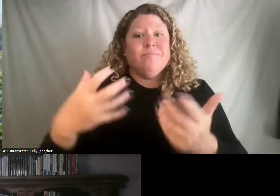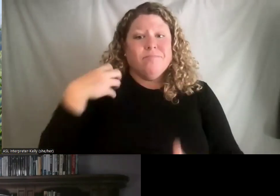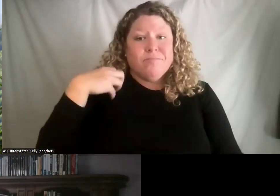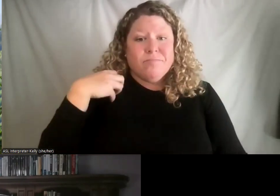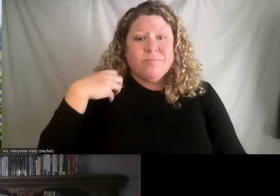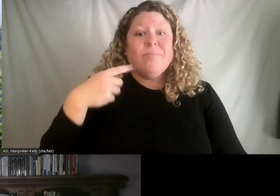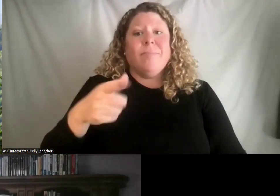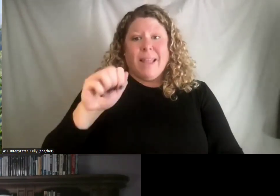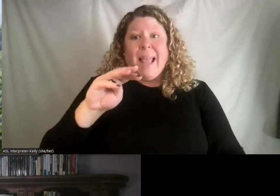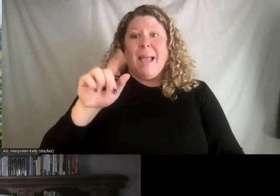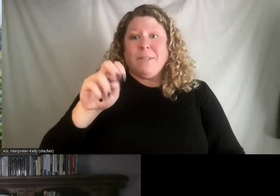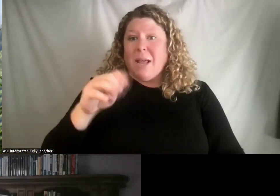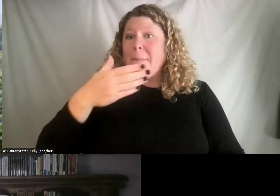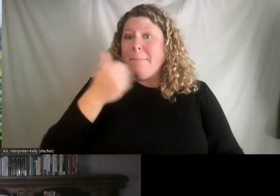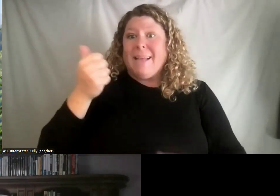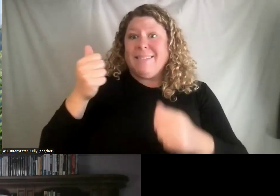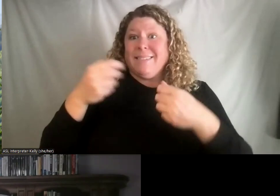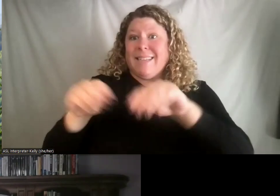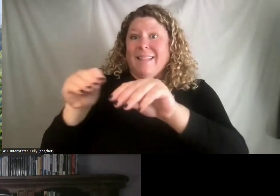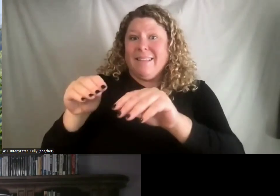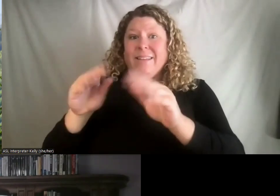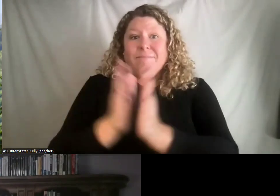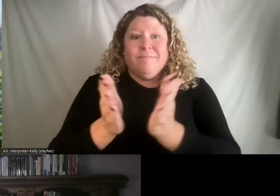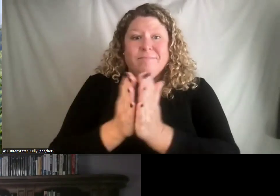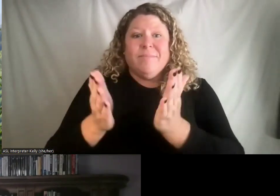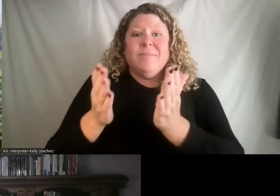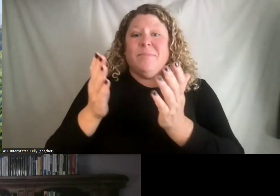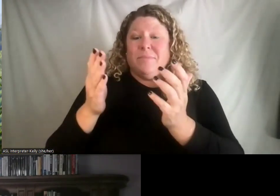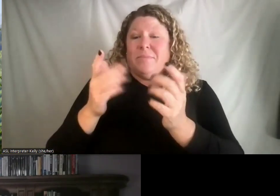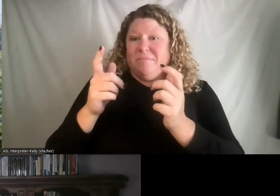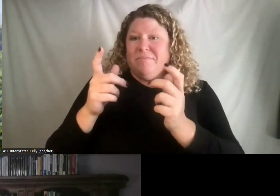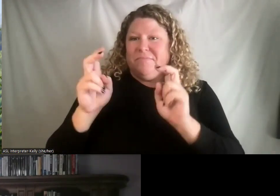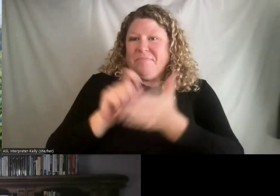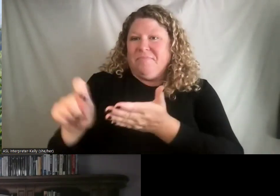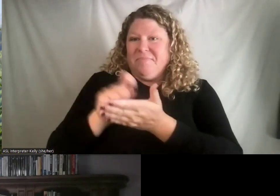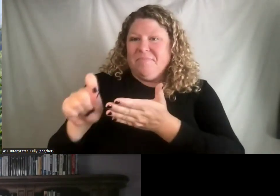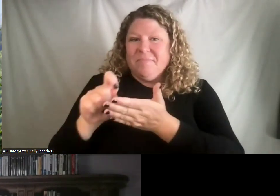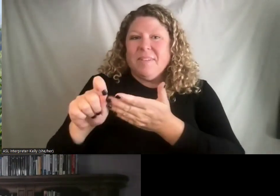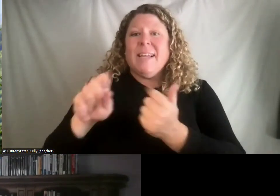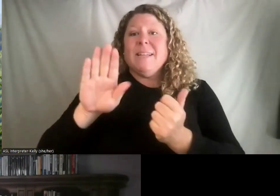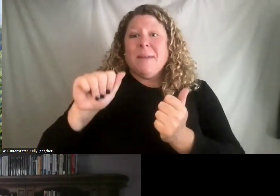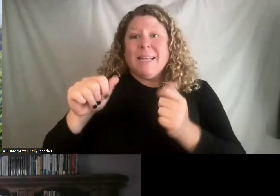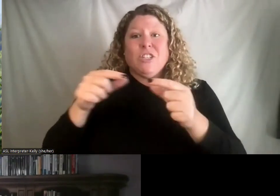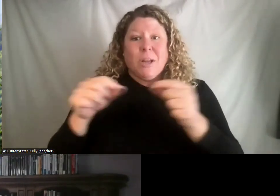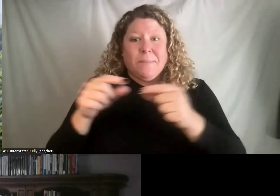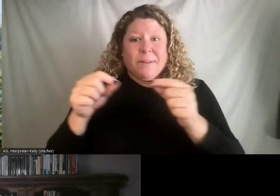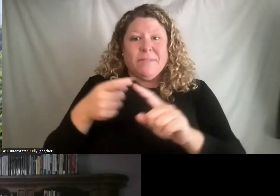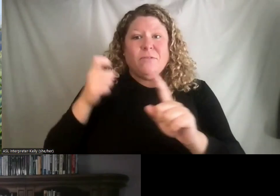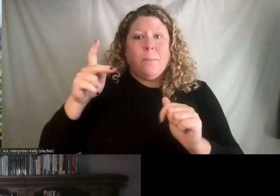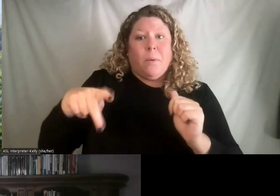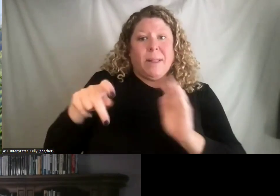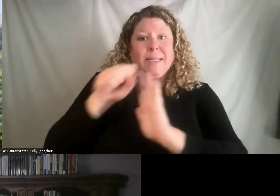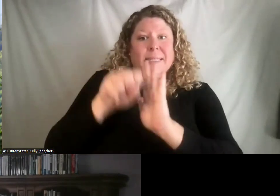author with his book, Parenting the Lean Way. He holds a BA in Japanese from Portland State University